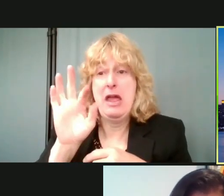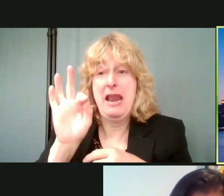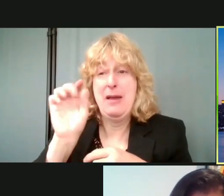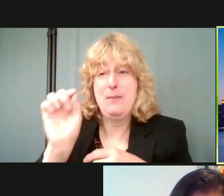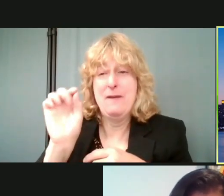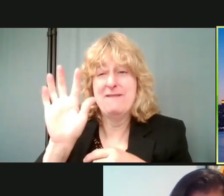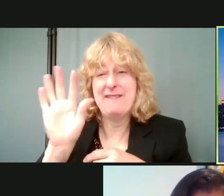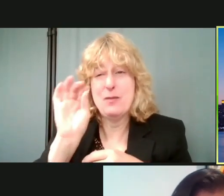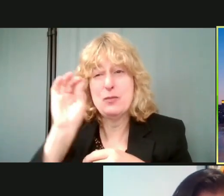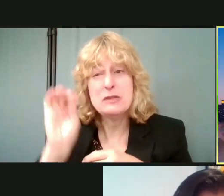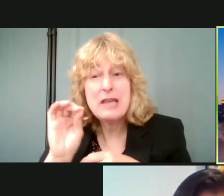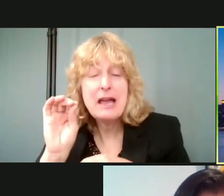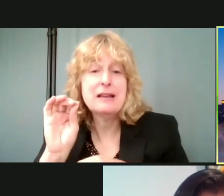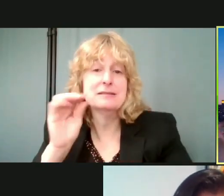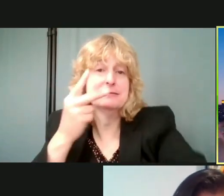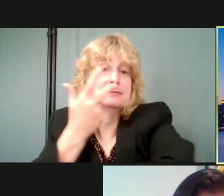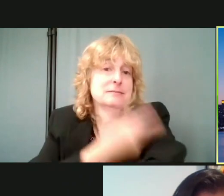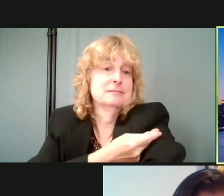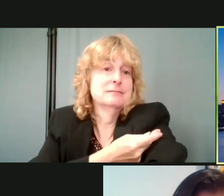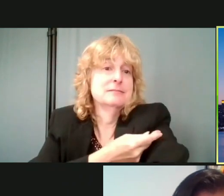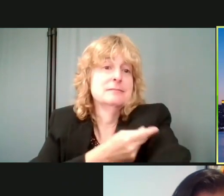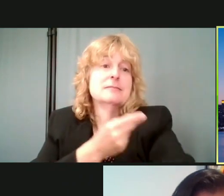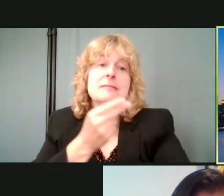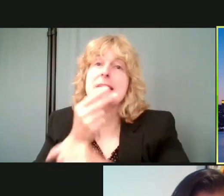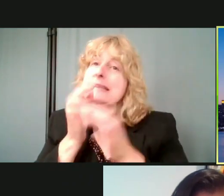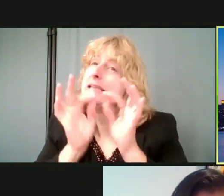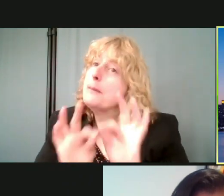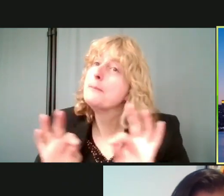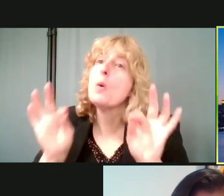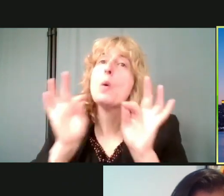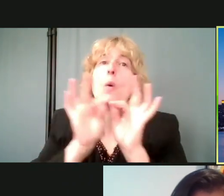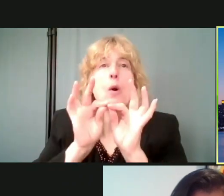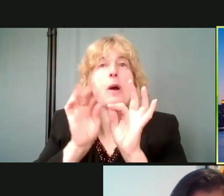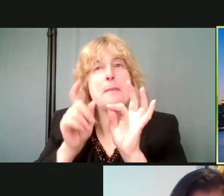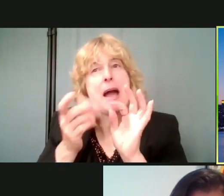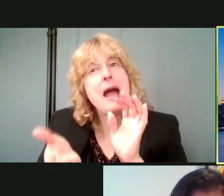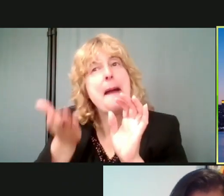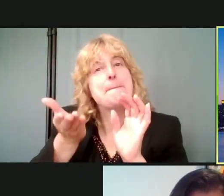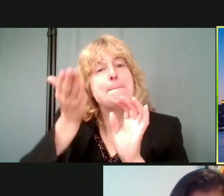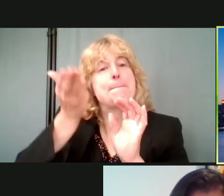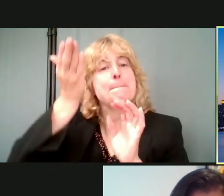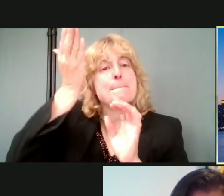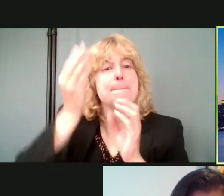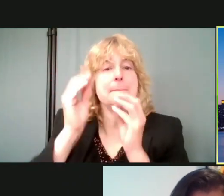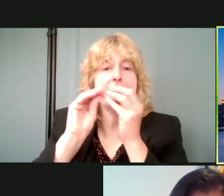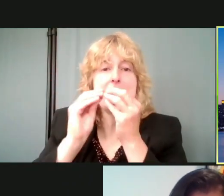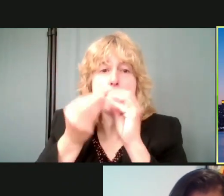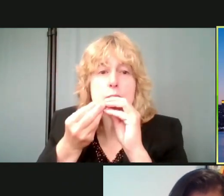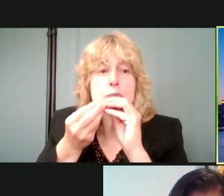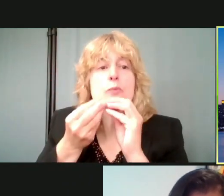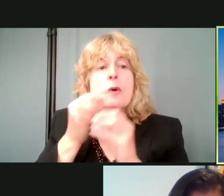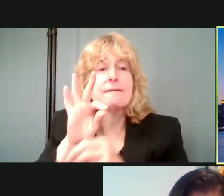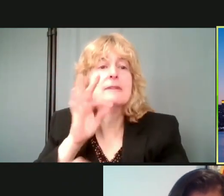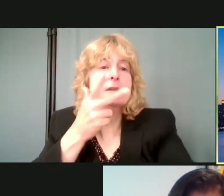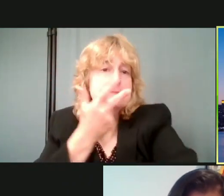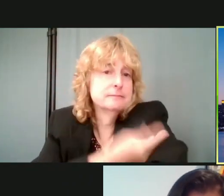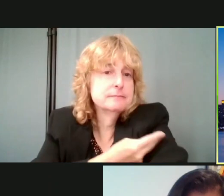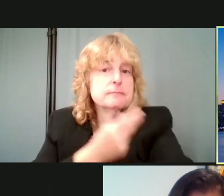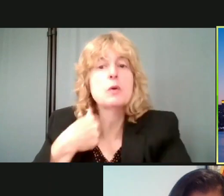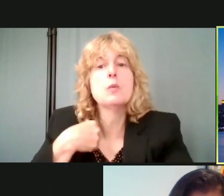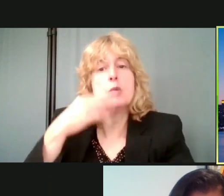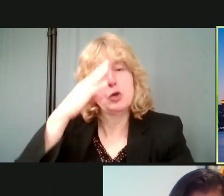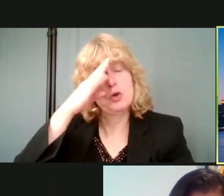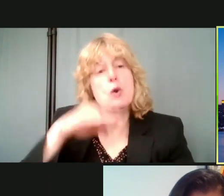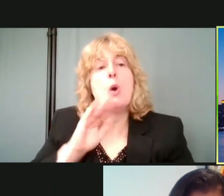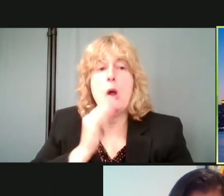of being vaccinated. Again, it's important to bring these numbers up because we know our problem right